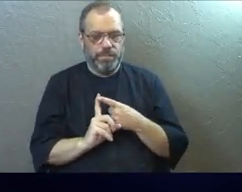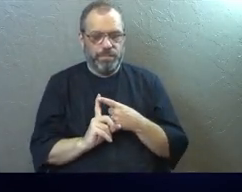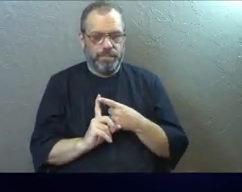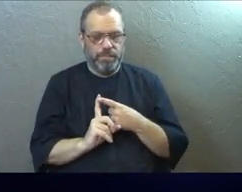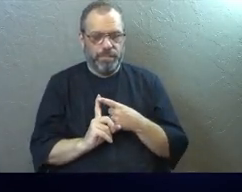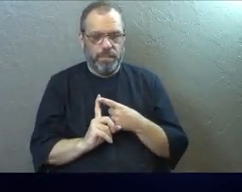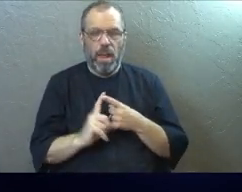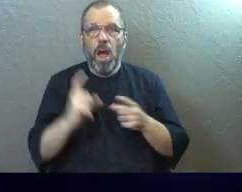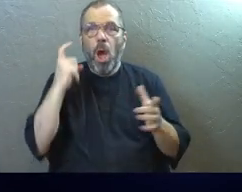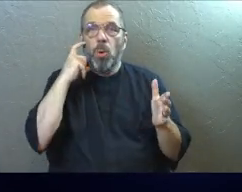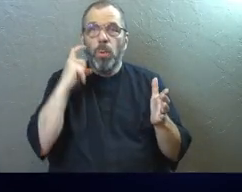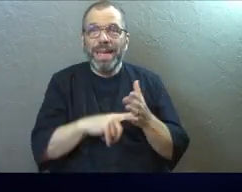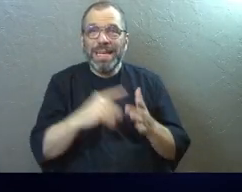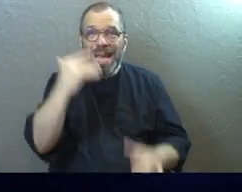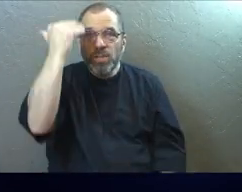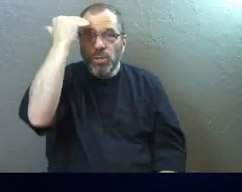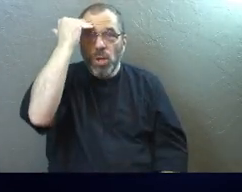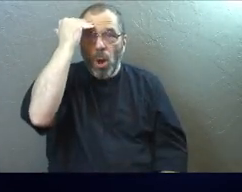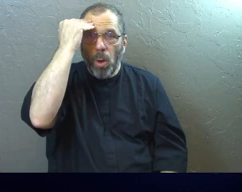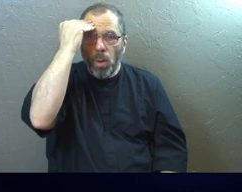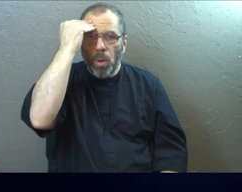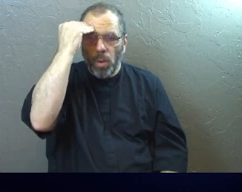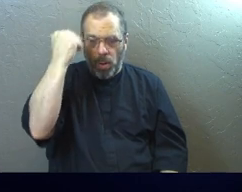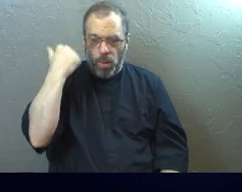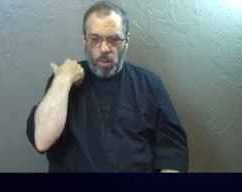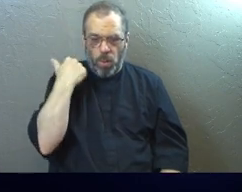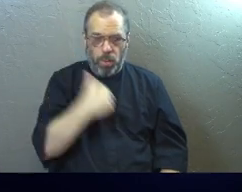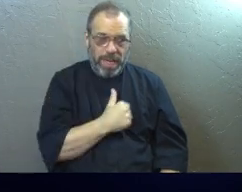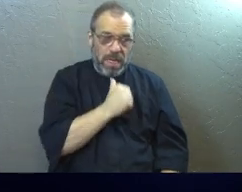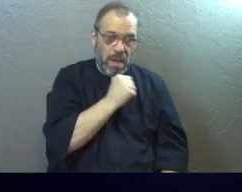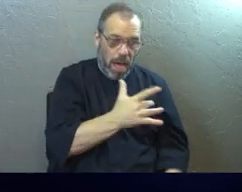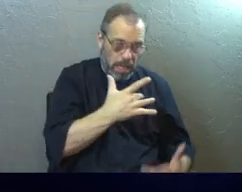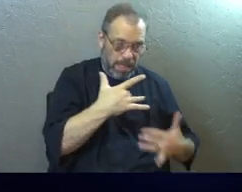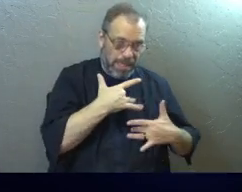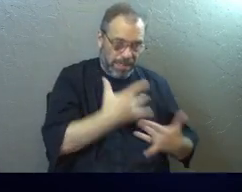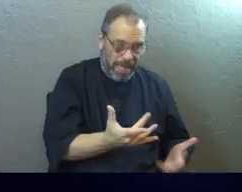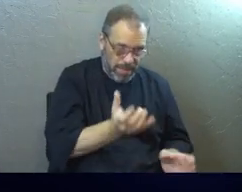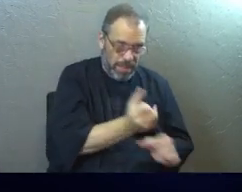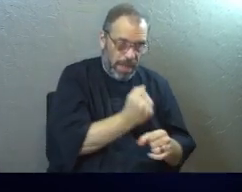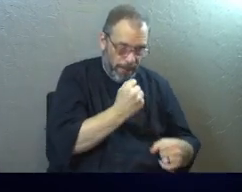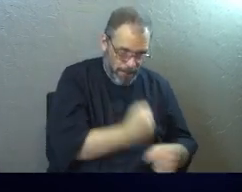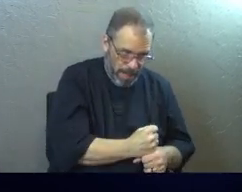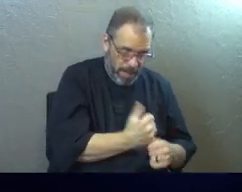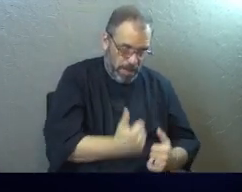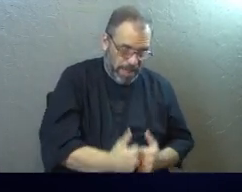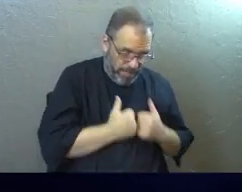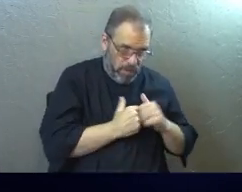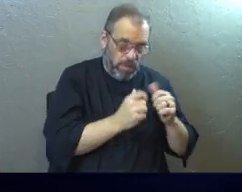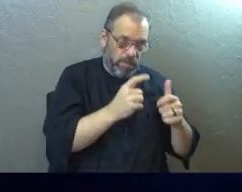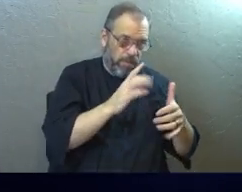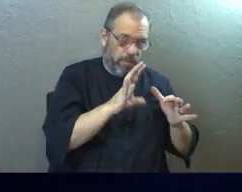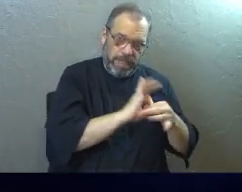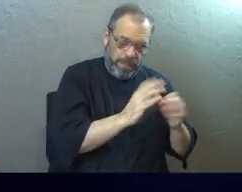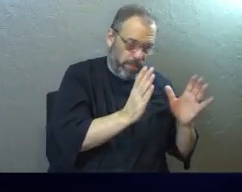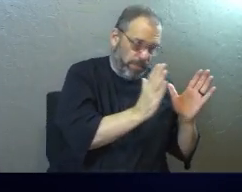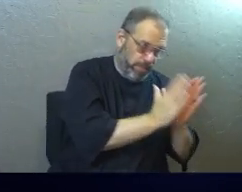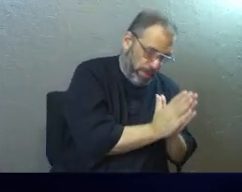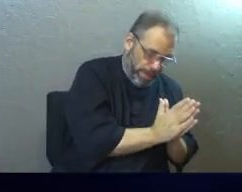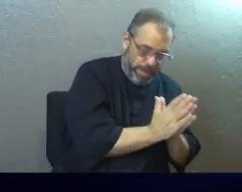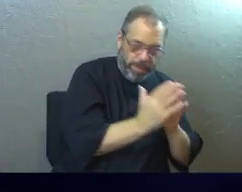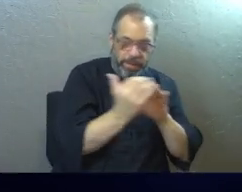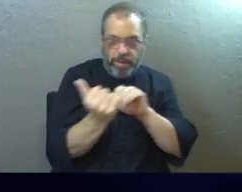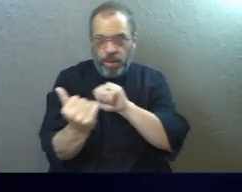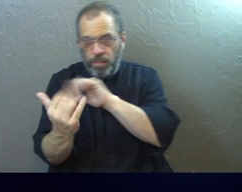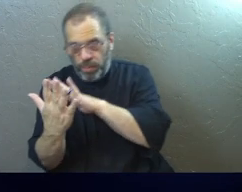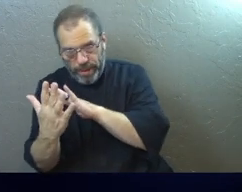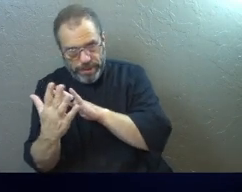We need to recognize and know that we have been unintentionally formed in our life when it comes to prayer, when it comes to being in God's